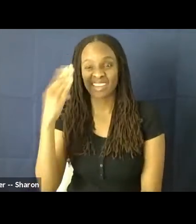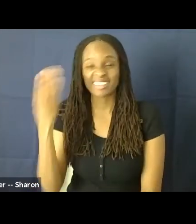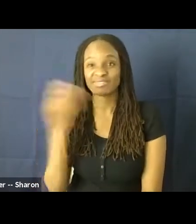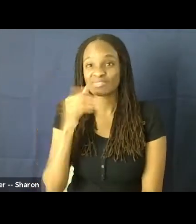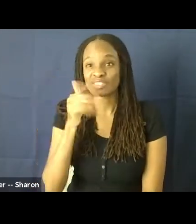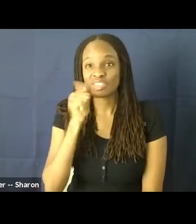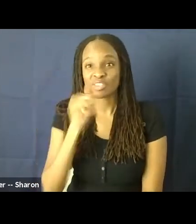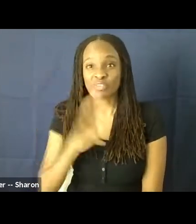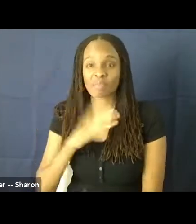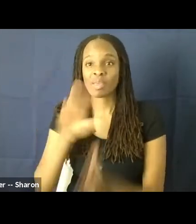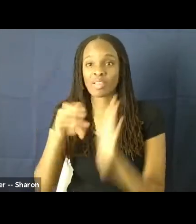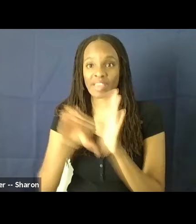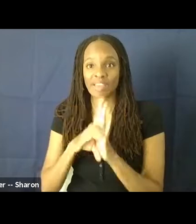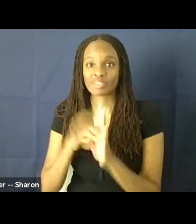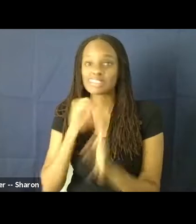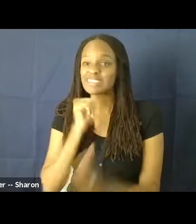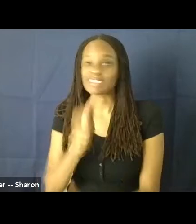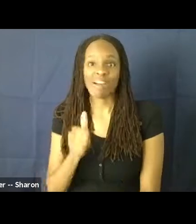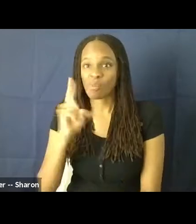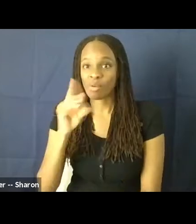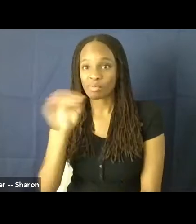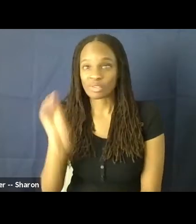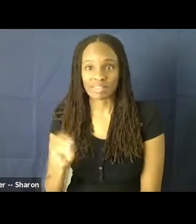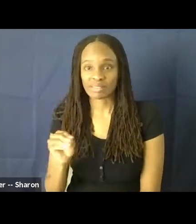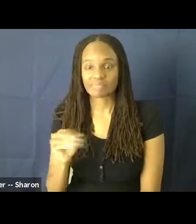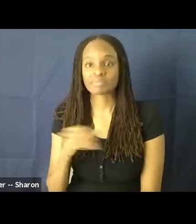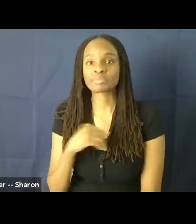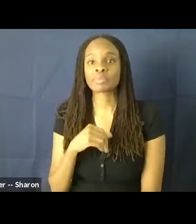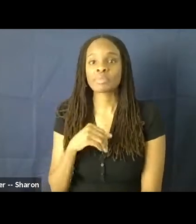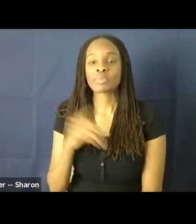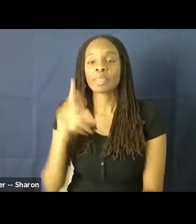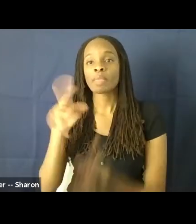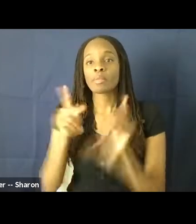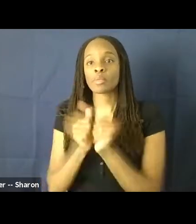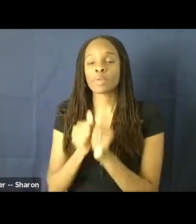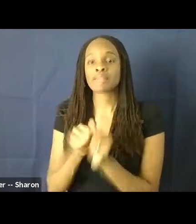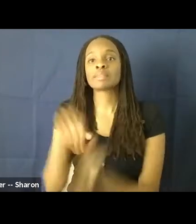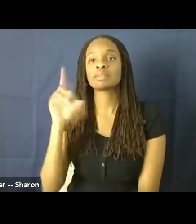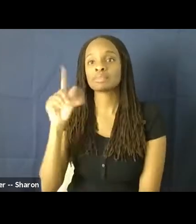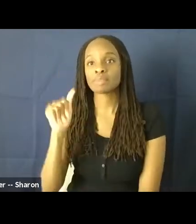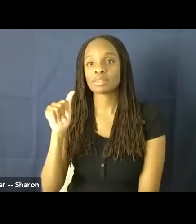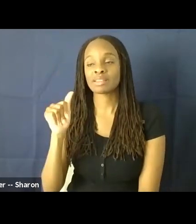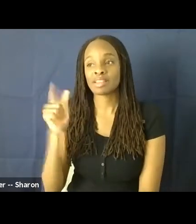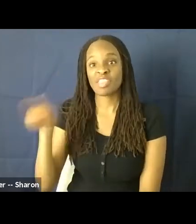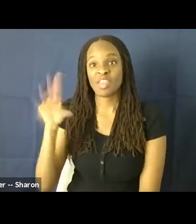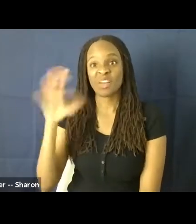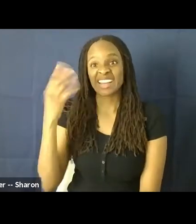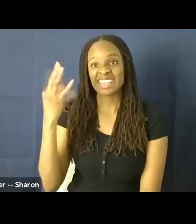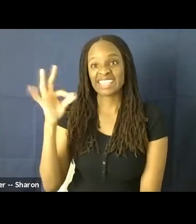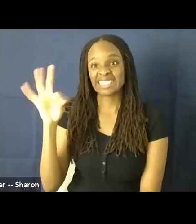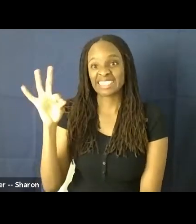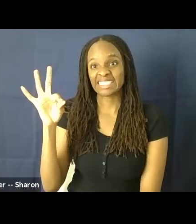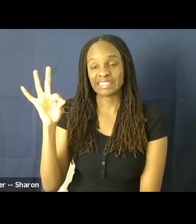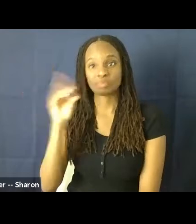characters and people with disabilities are 19% of the population. And then